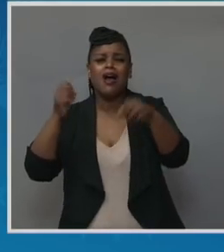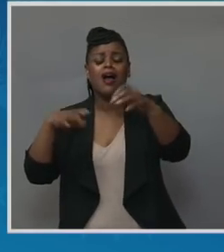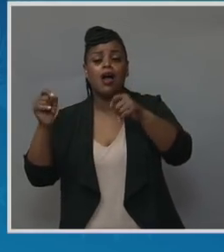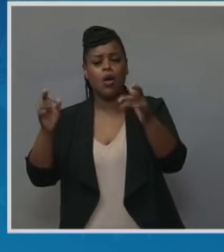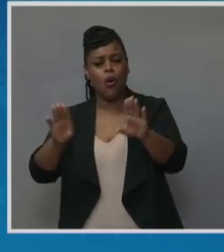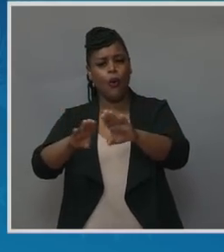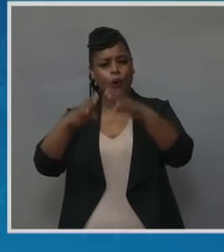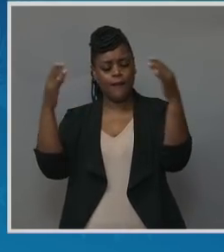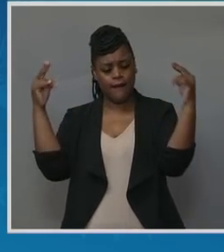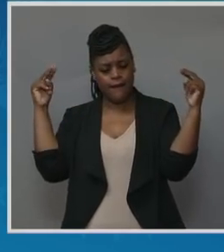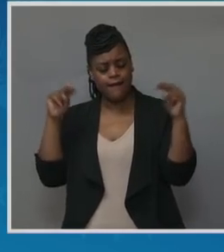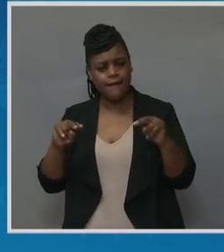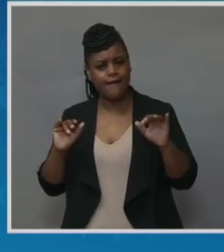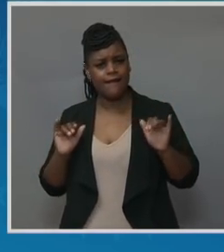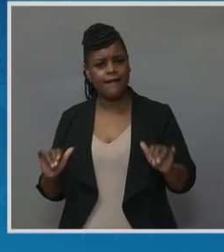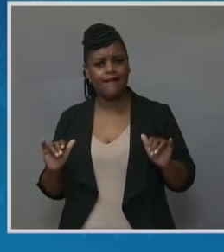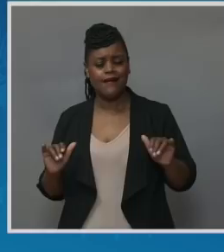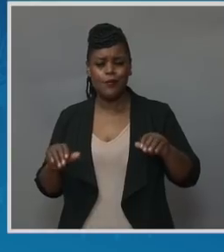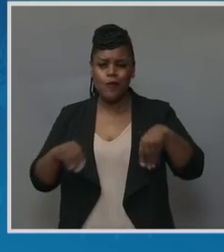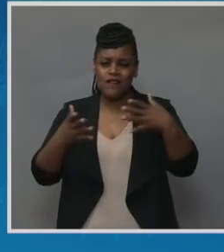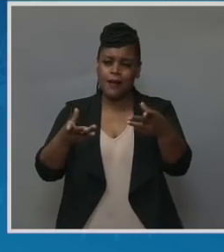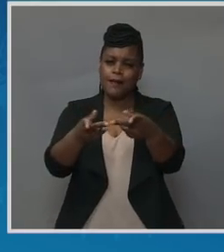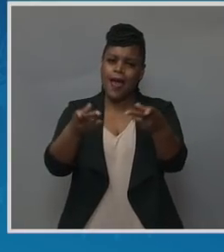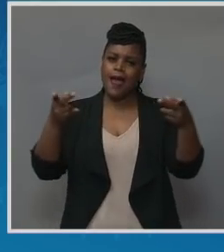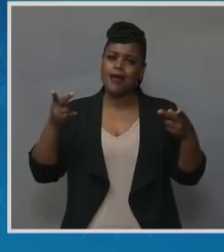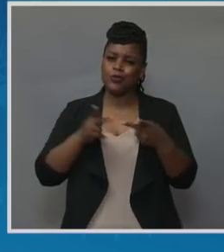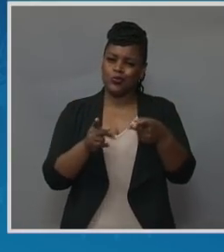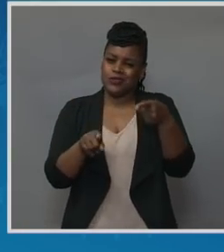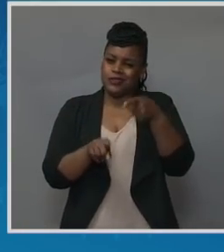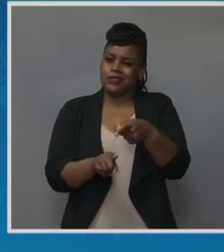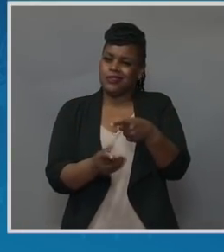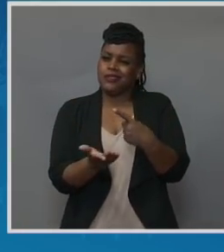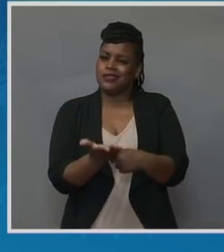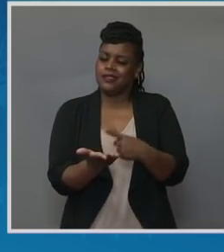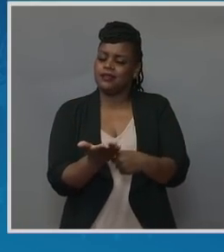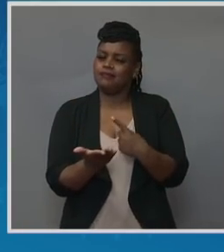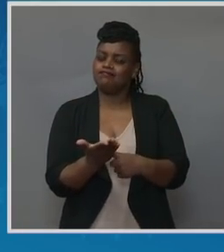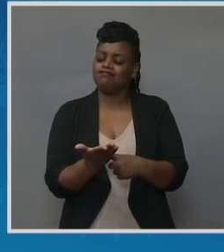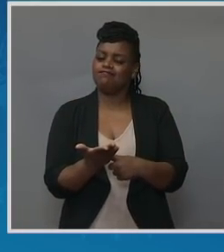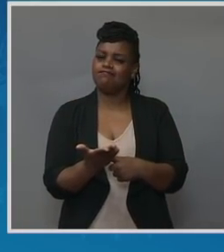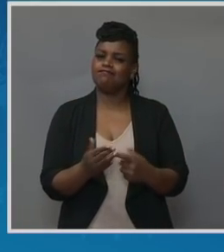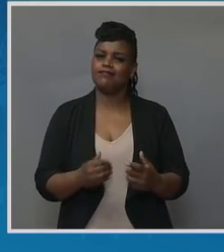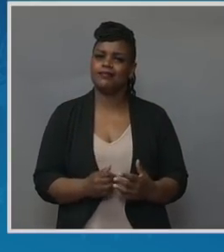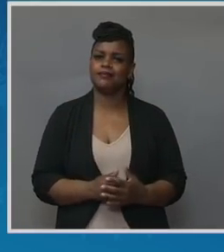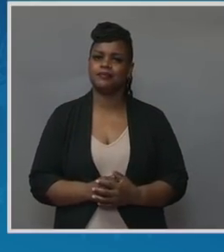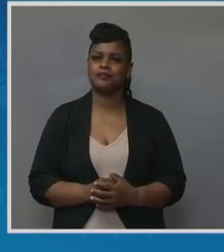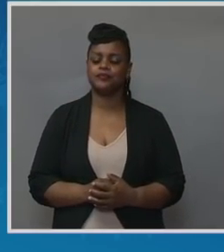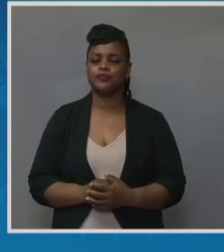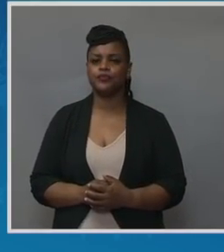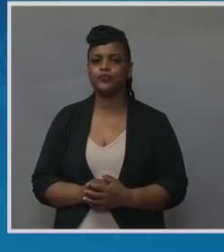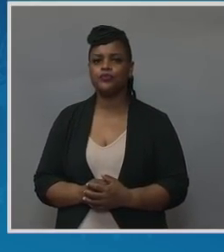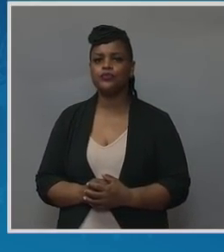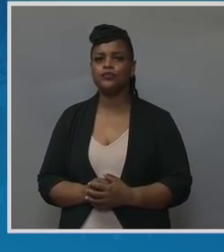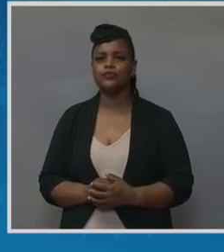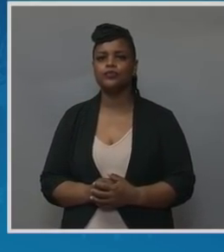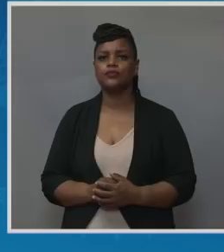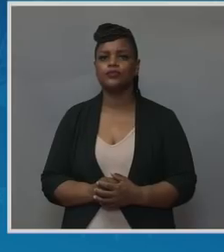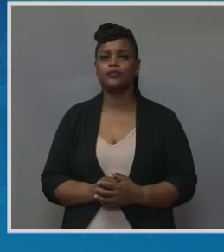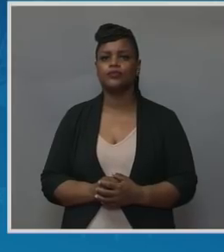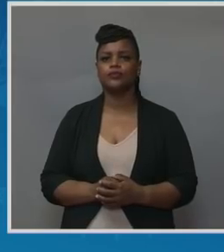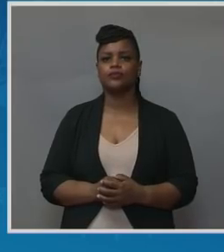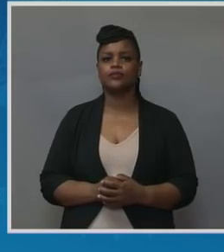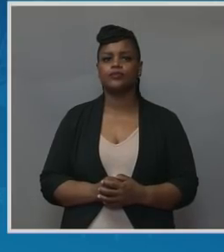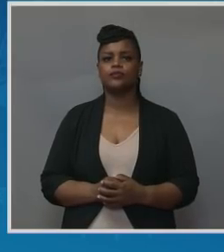themselves but also those who are listening. And are there commonalities around how they tell you their experience in the healthcare